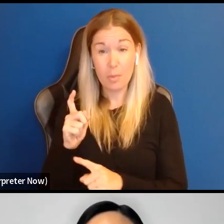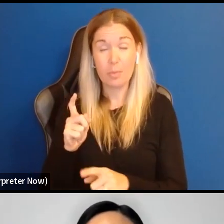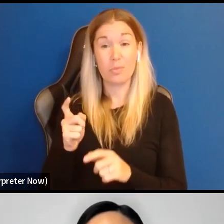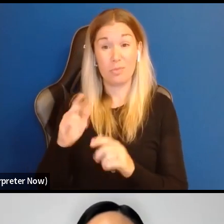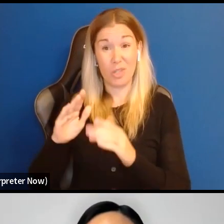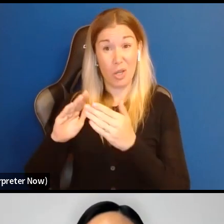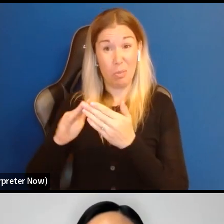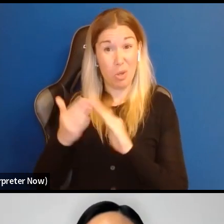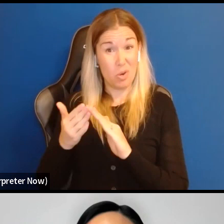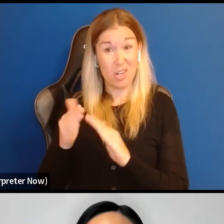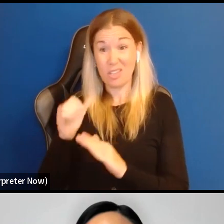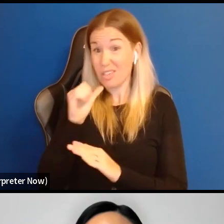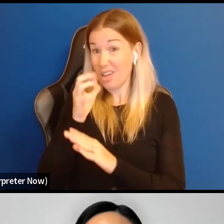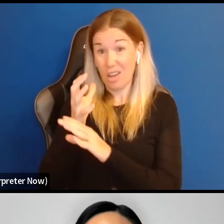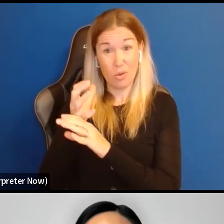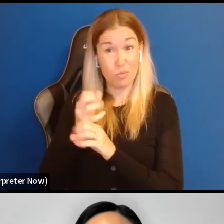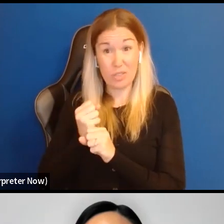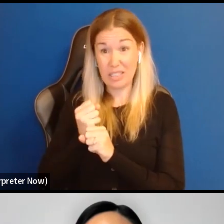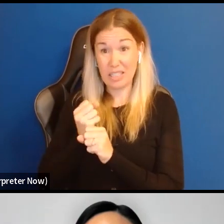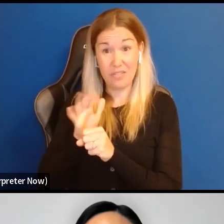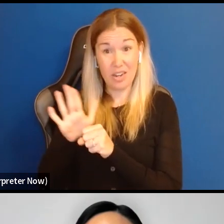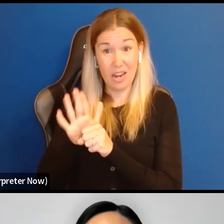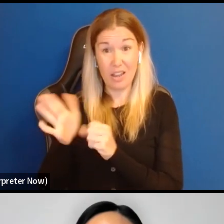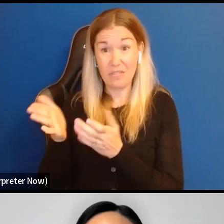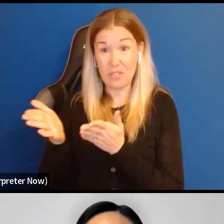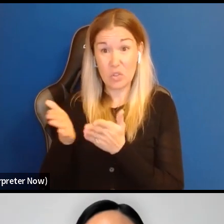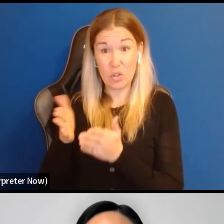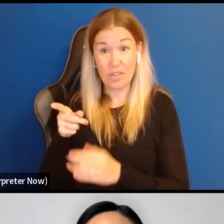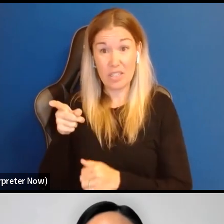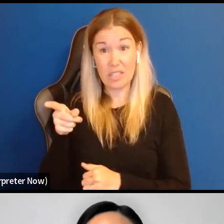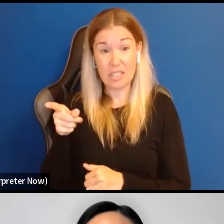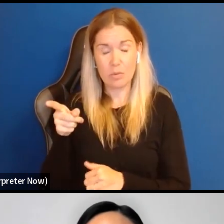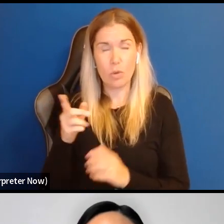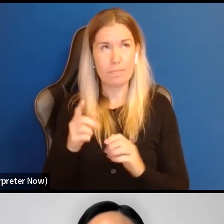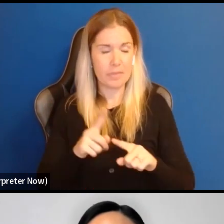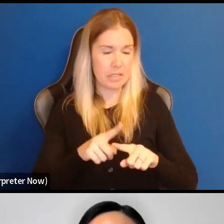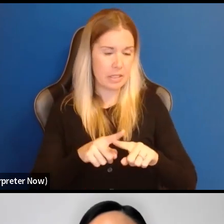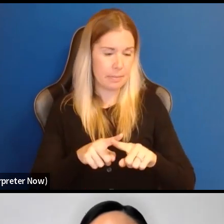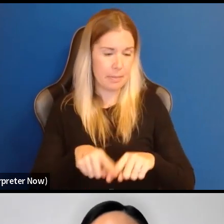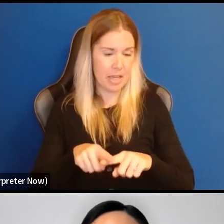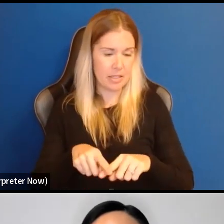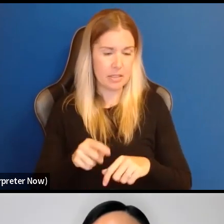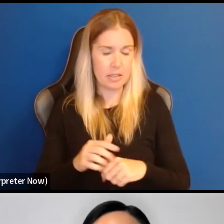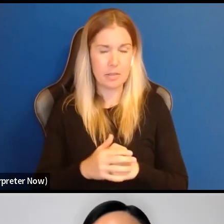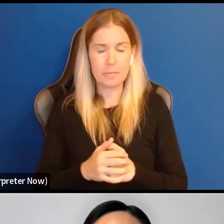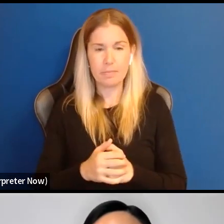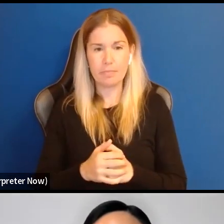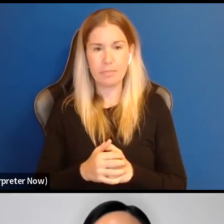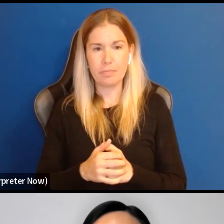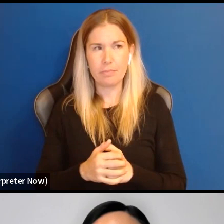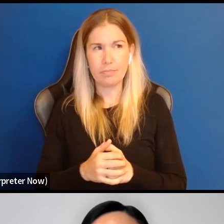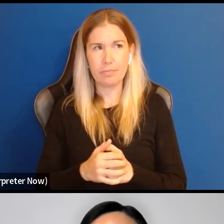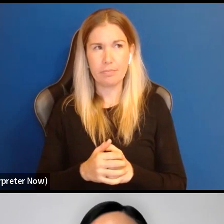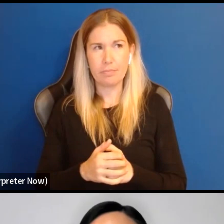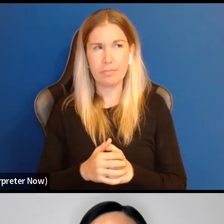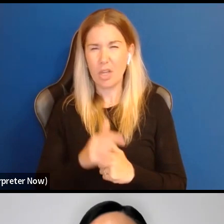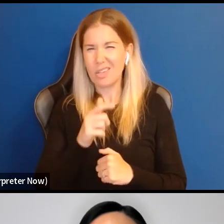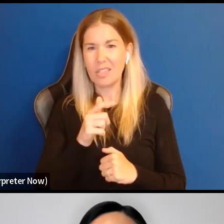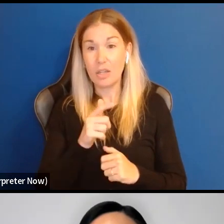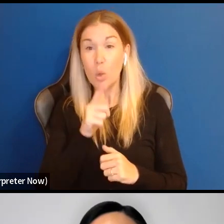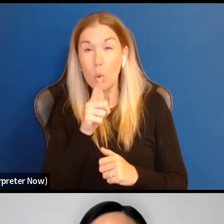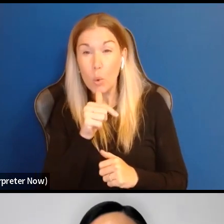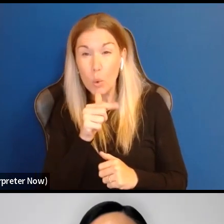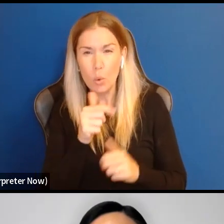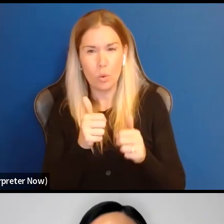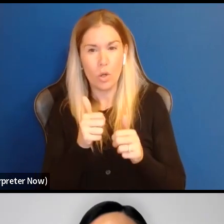I think in terms of speaking to, it depends right on who your underserved community